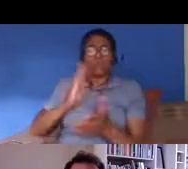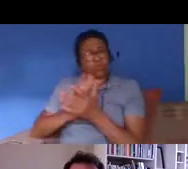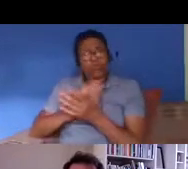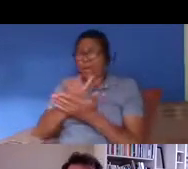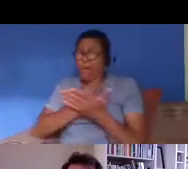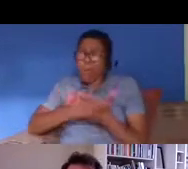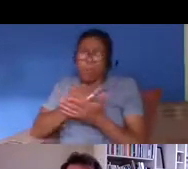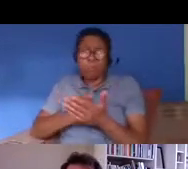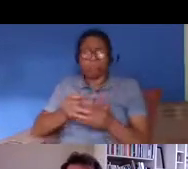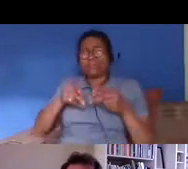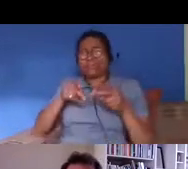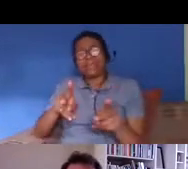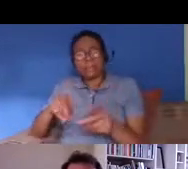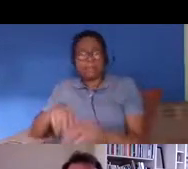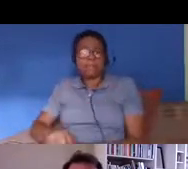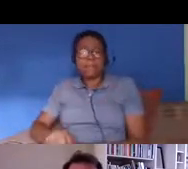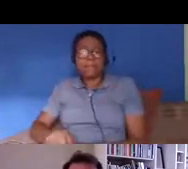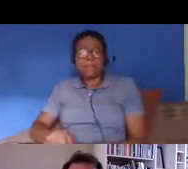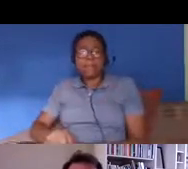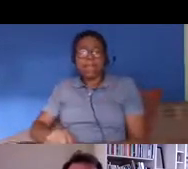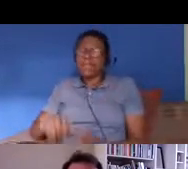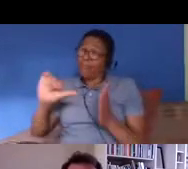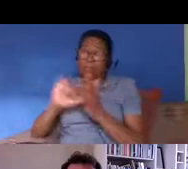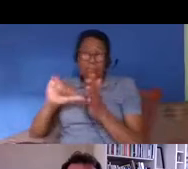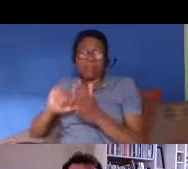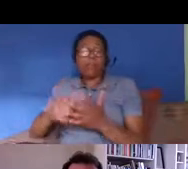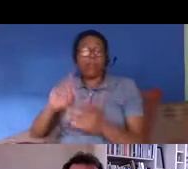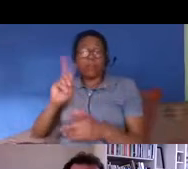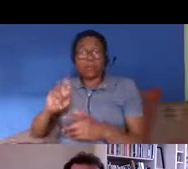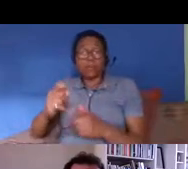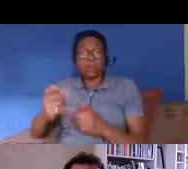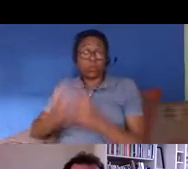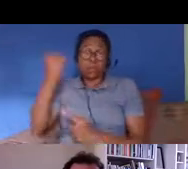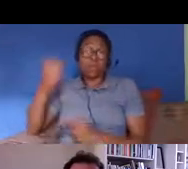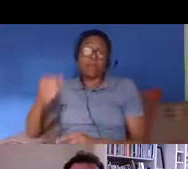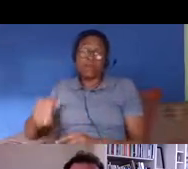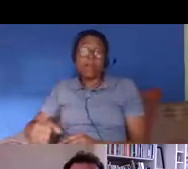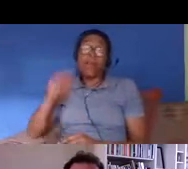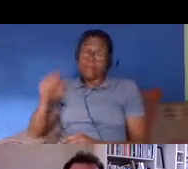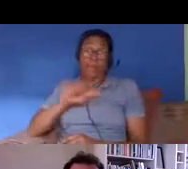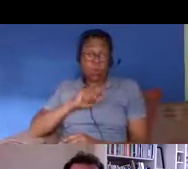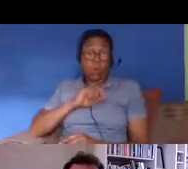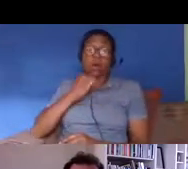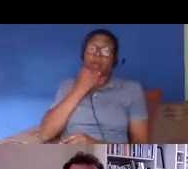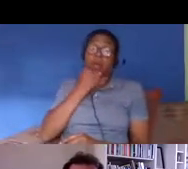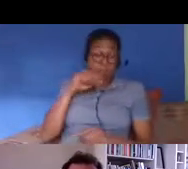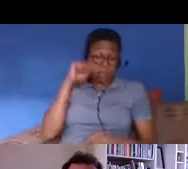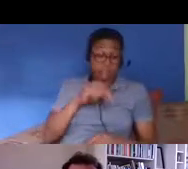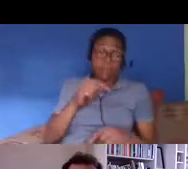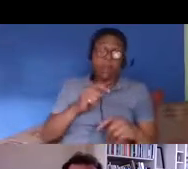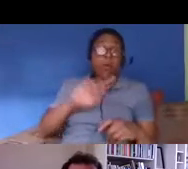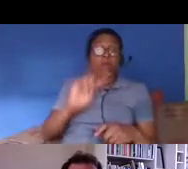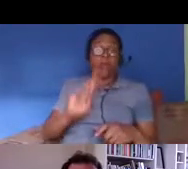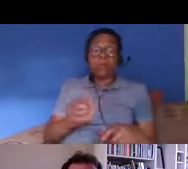of regularizing people it's very unattainable for most people and that's why this this population um is is just so big